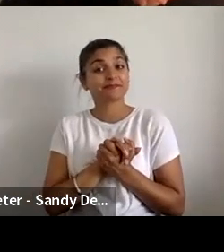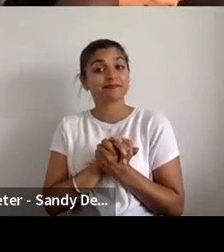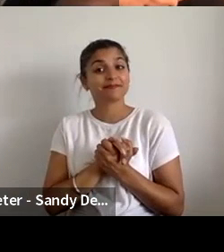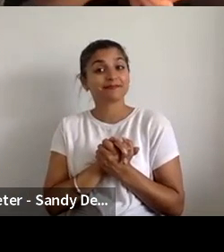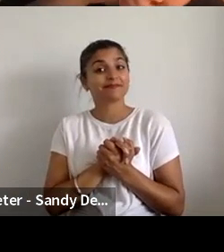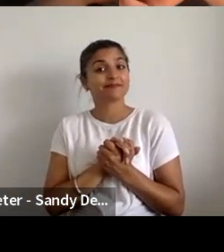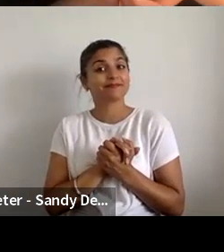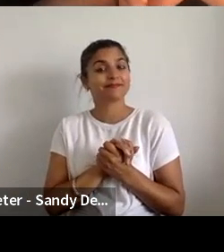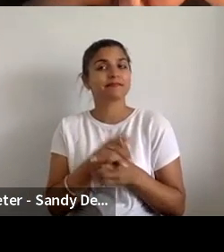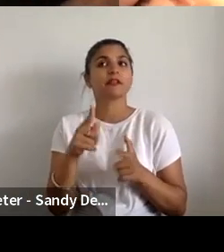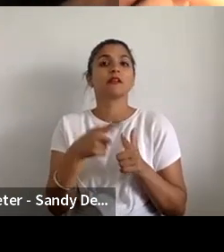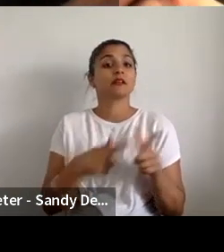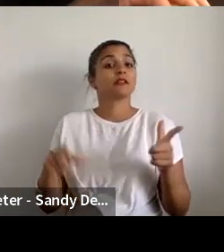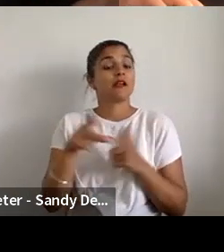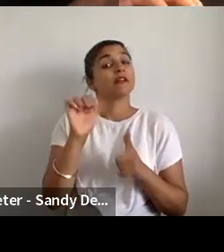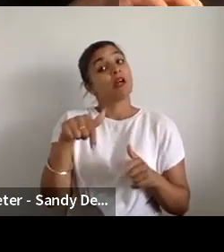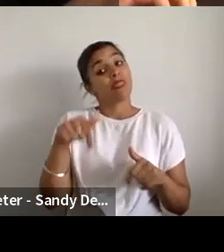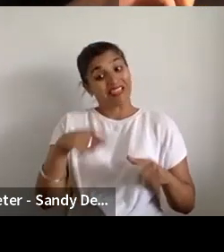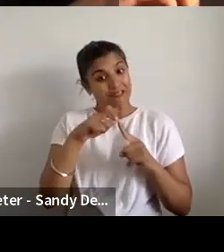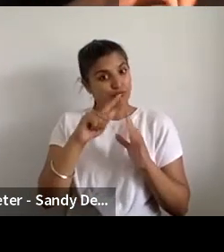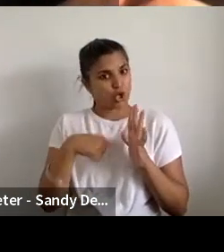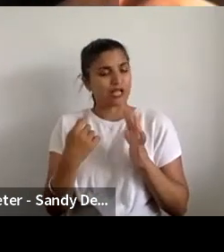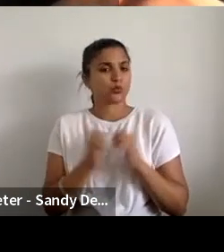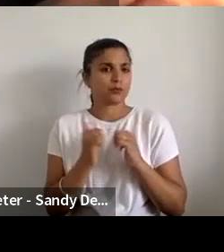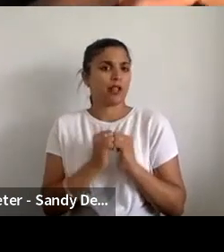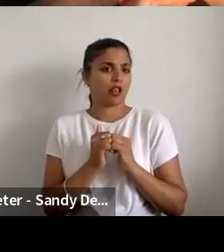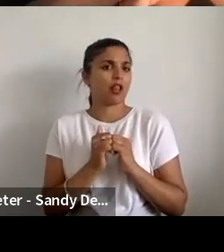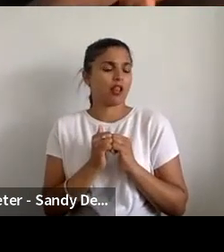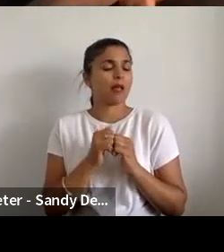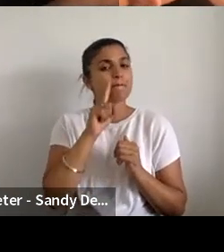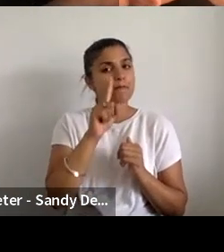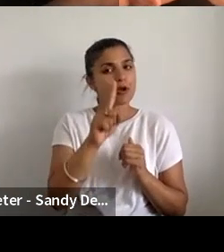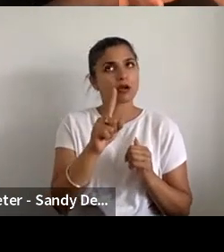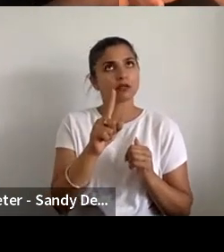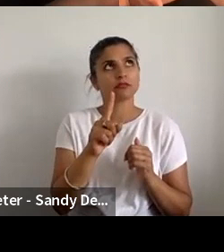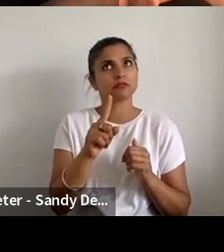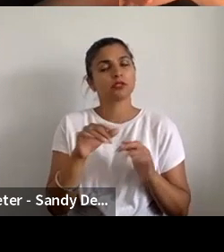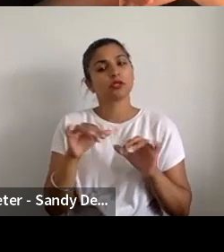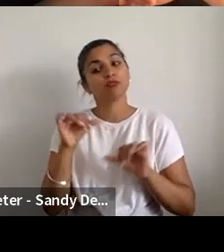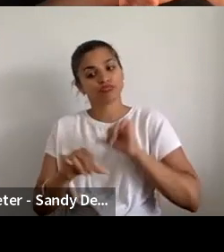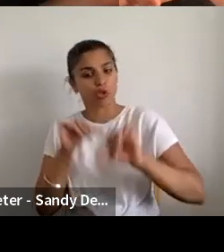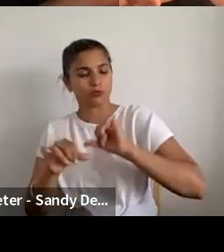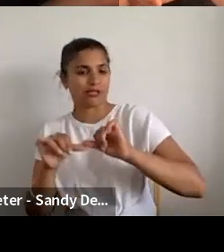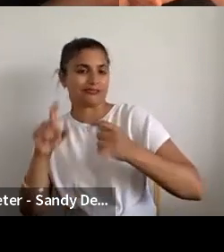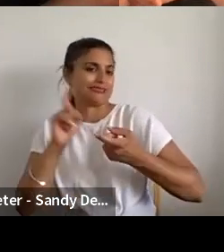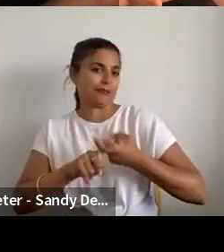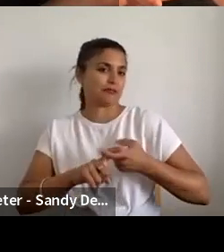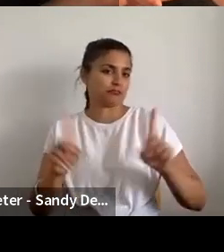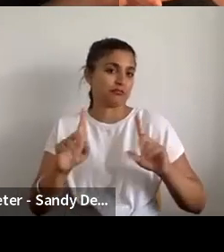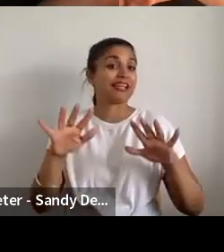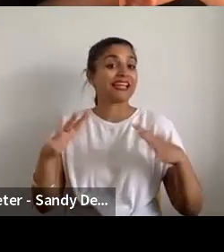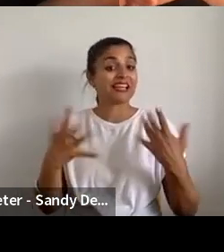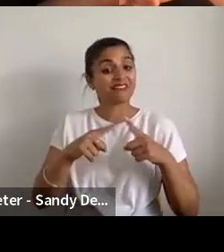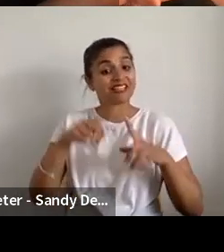David. It's been really great for this sort of project. It's really like horses for courses, though, with the sort of processes that you take. I think if we were in a similar